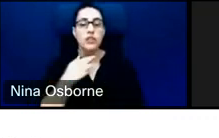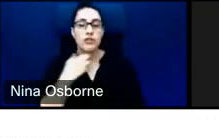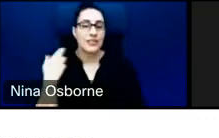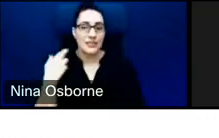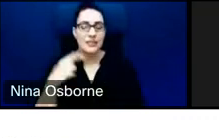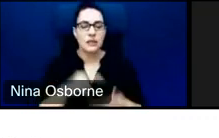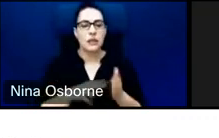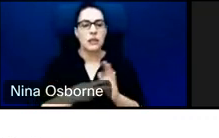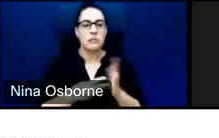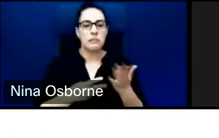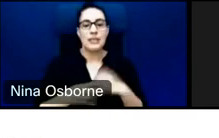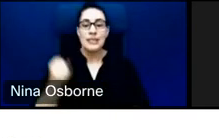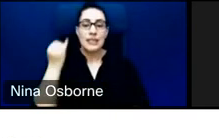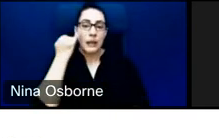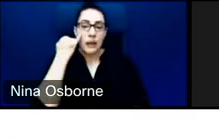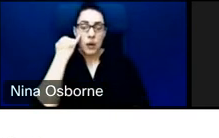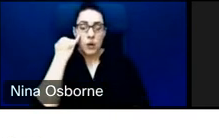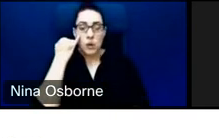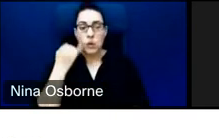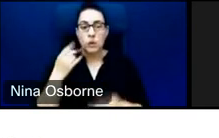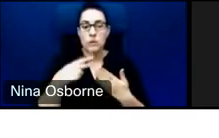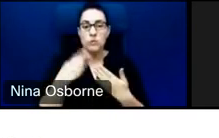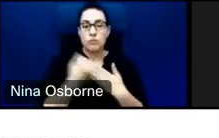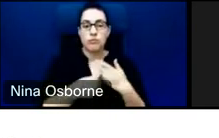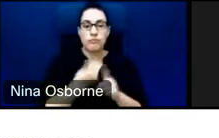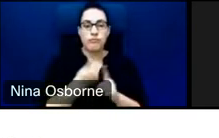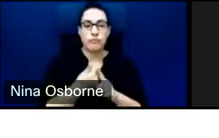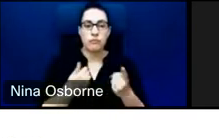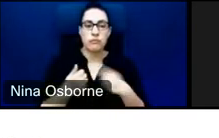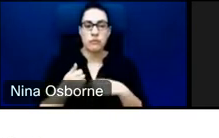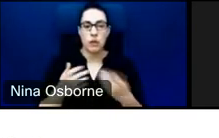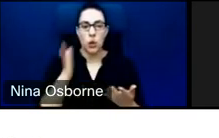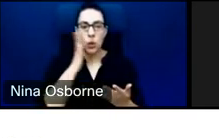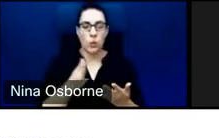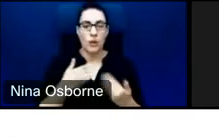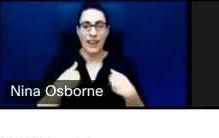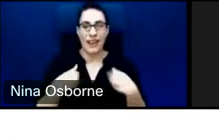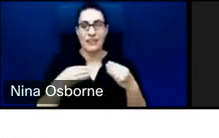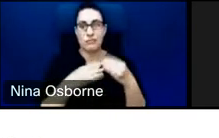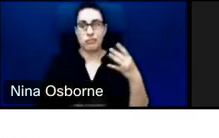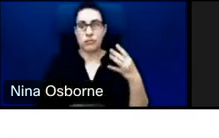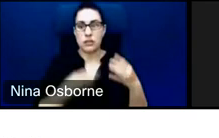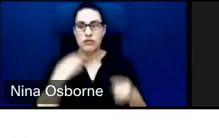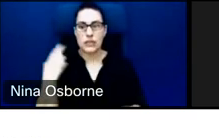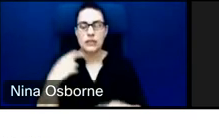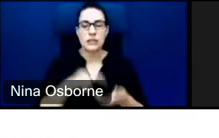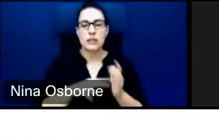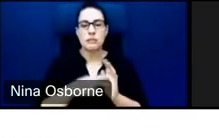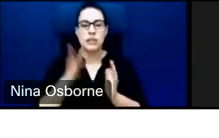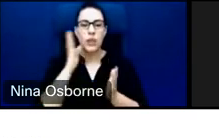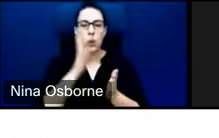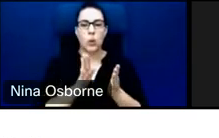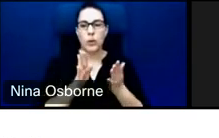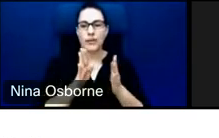deducted. If a project has significant environmental and social development risks, then we would be taking